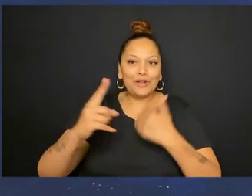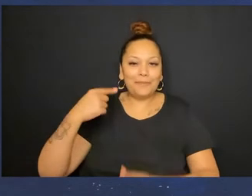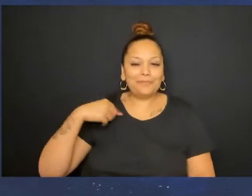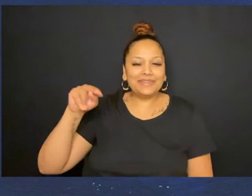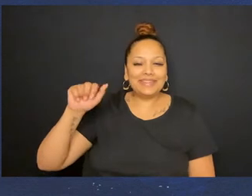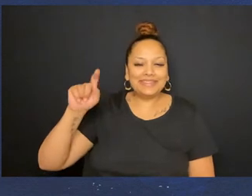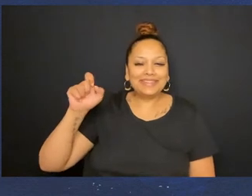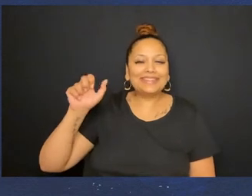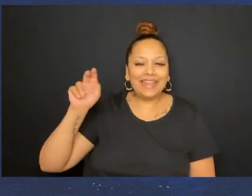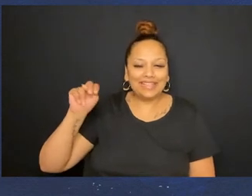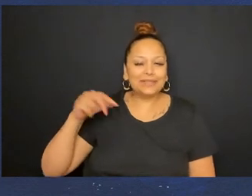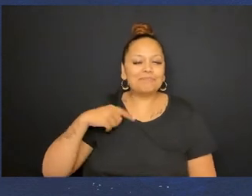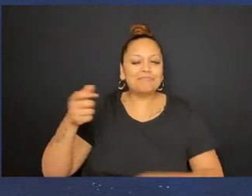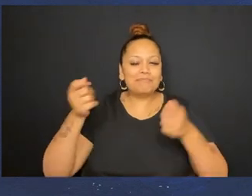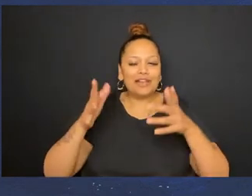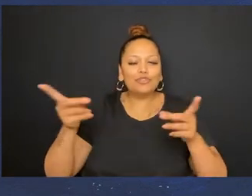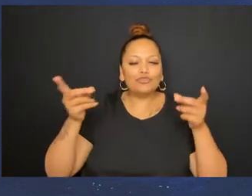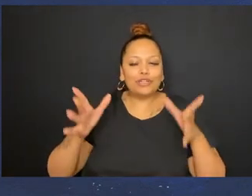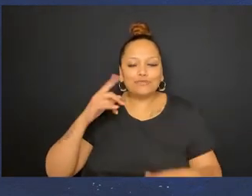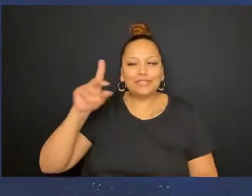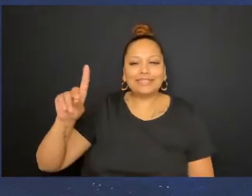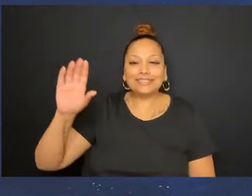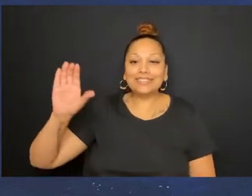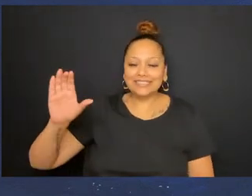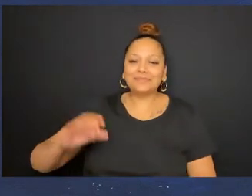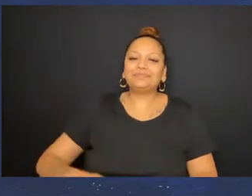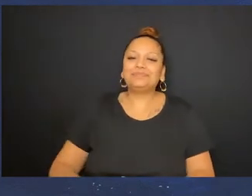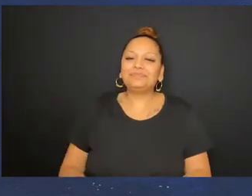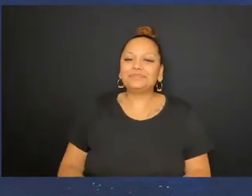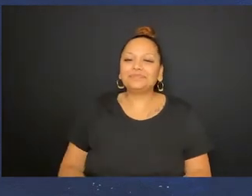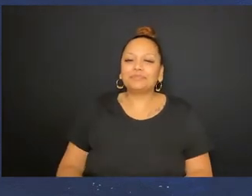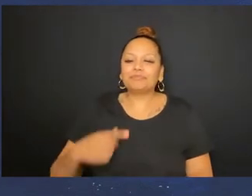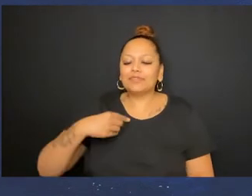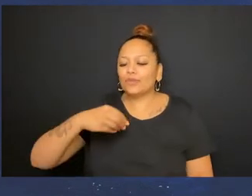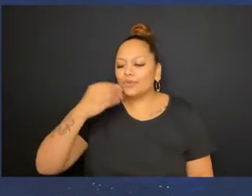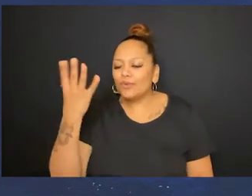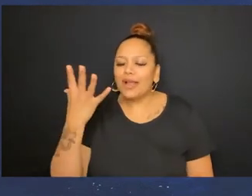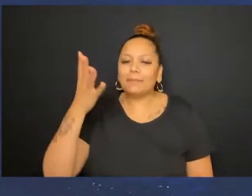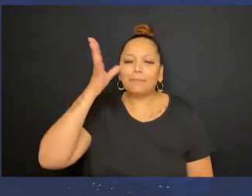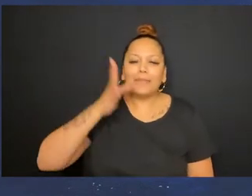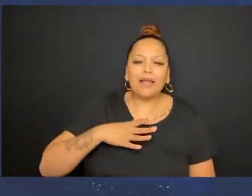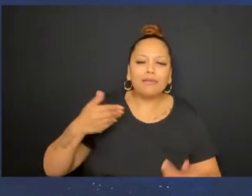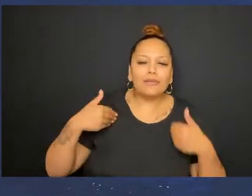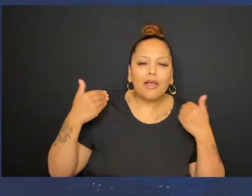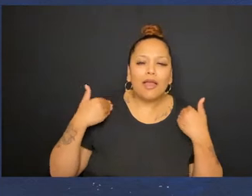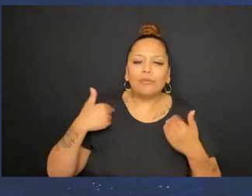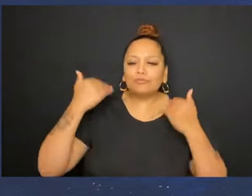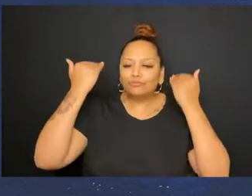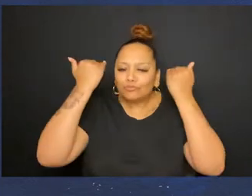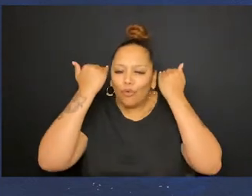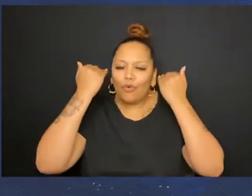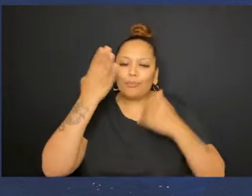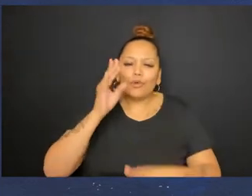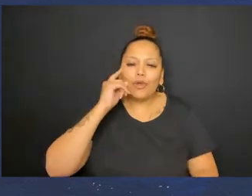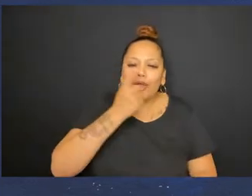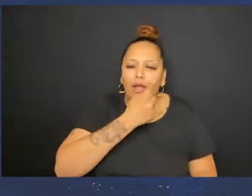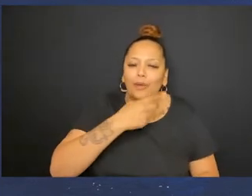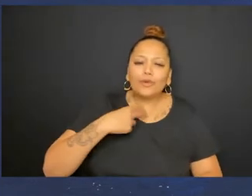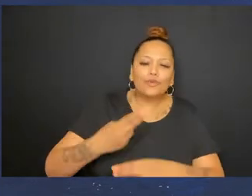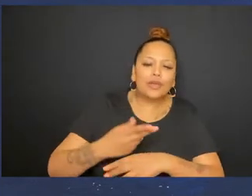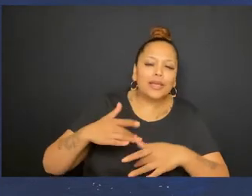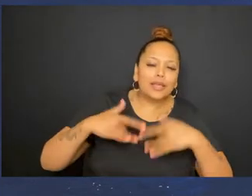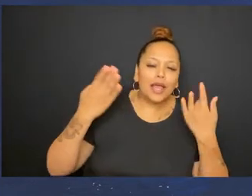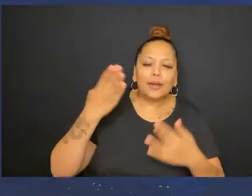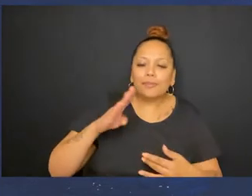Hi everyone, Nathan here, managing director of the Disability Collective. I am a young white man with short brown hair and blue eyes.